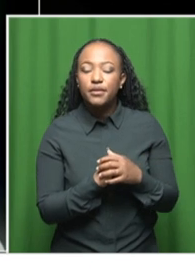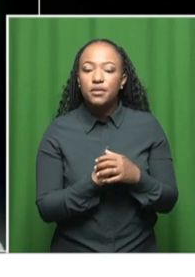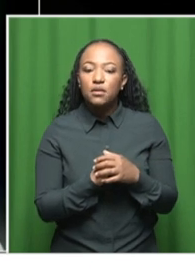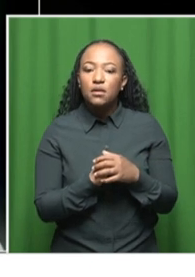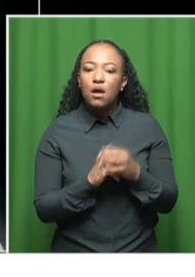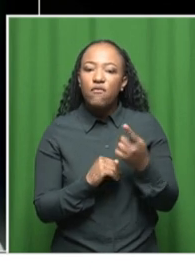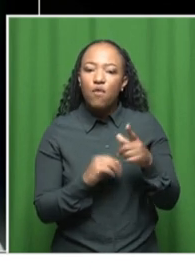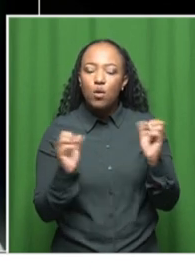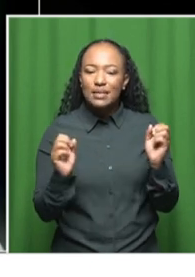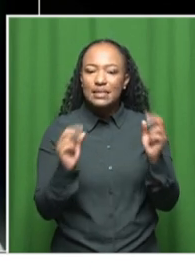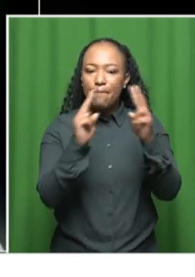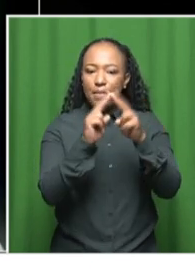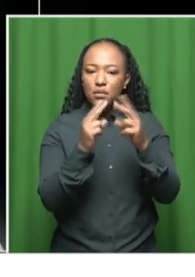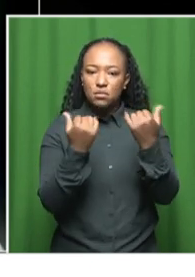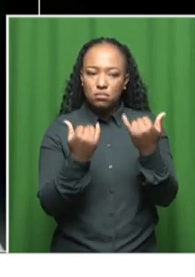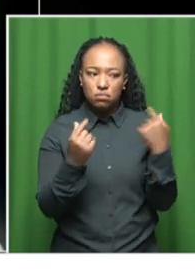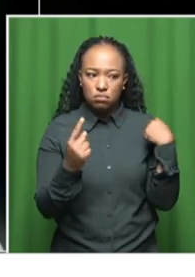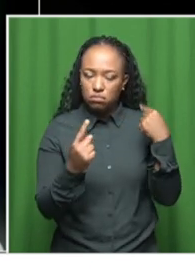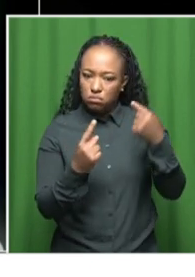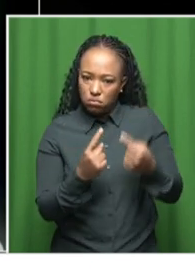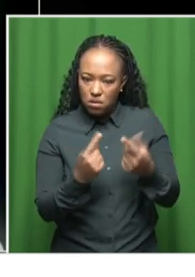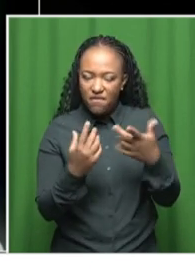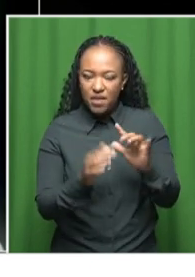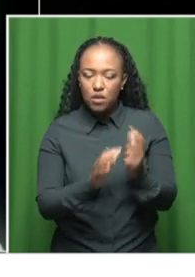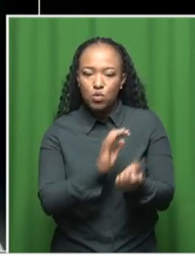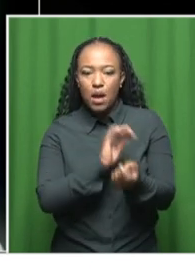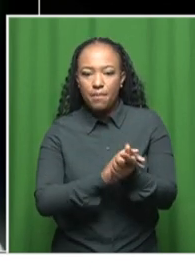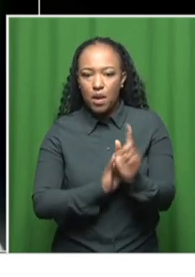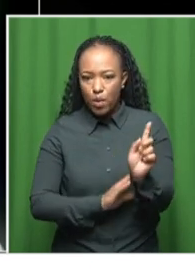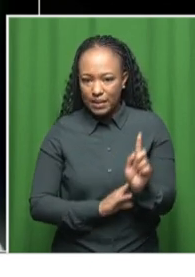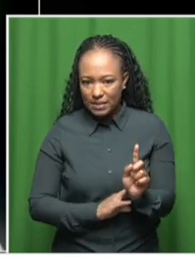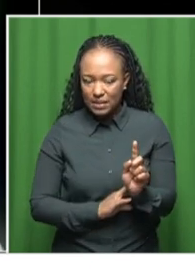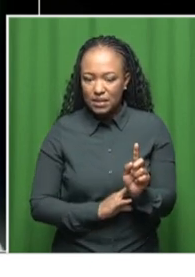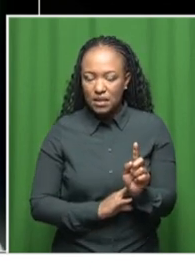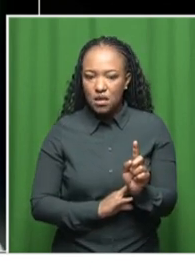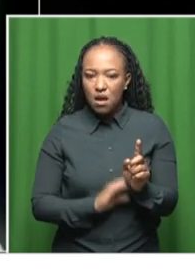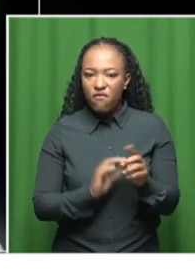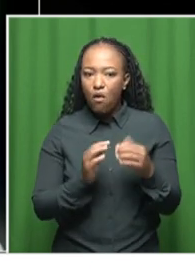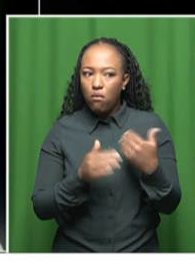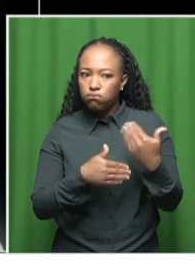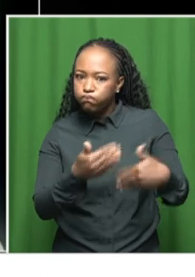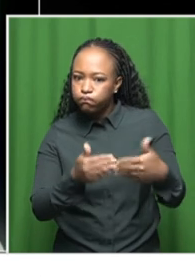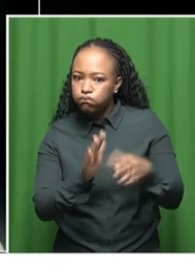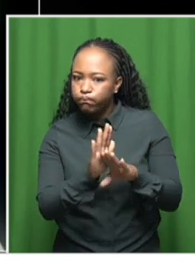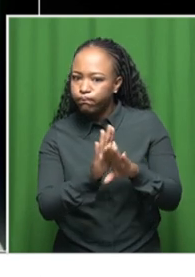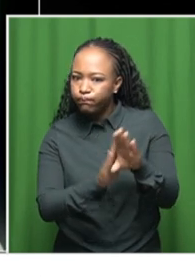inaugural summit until now, what has stood out for you in terms of progress made?